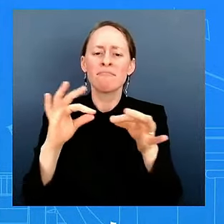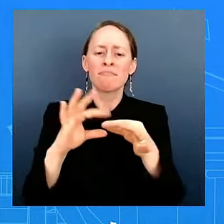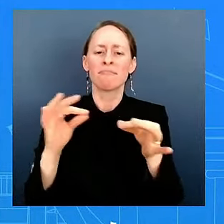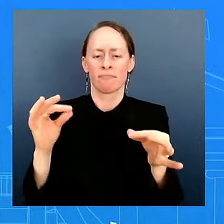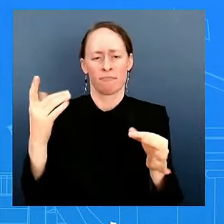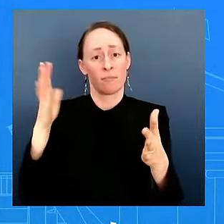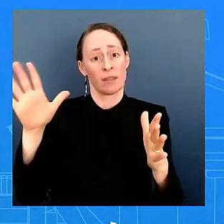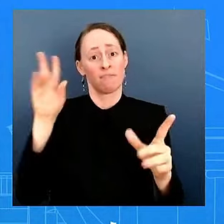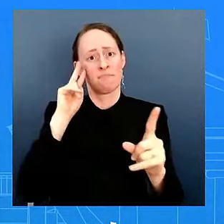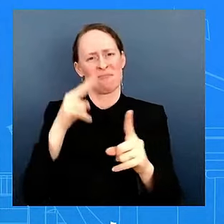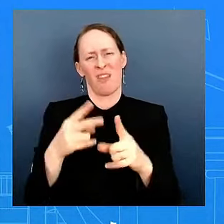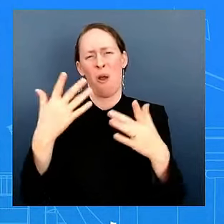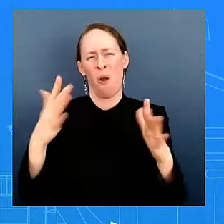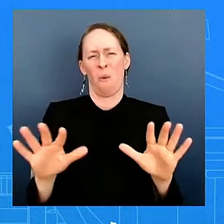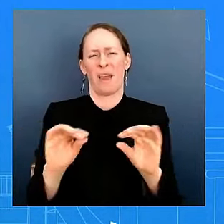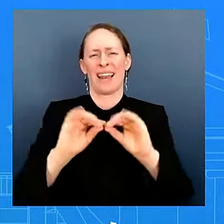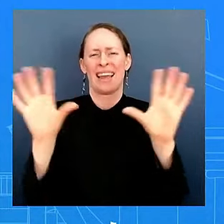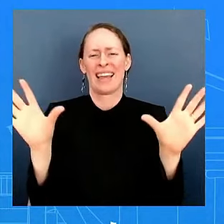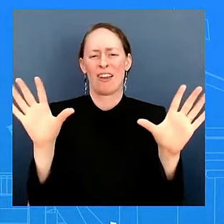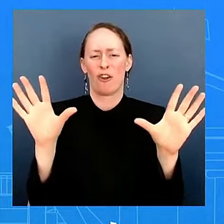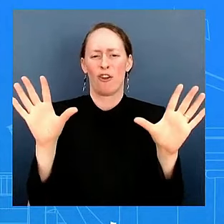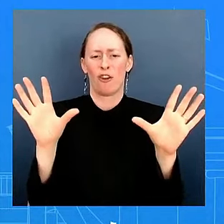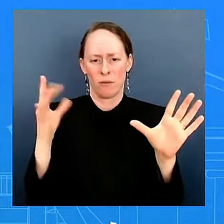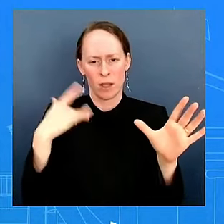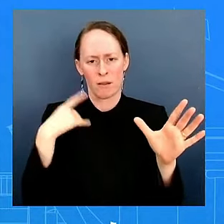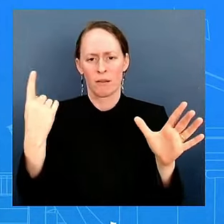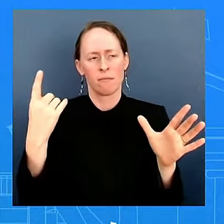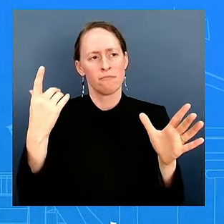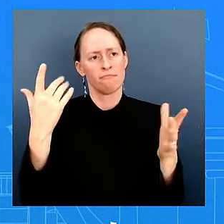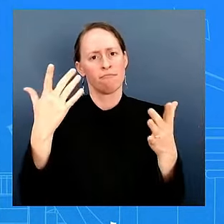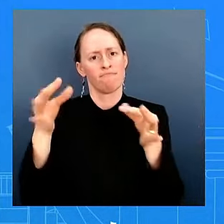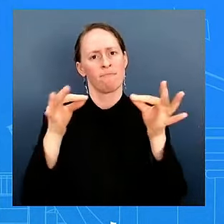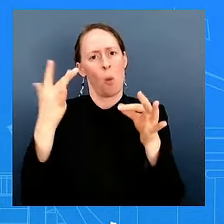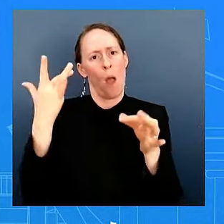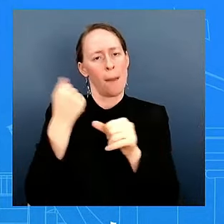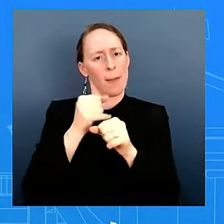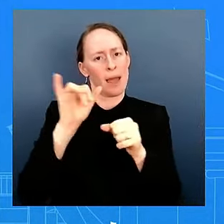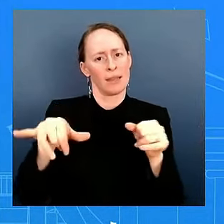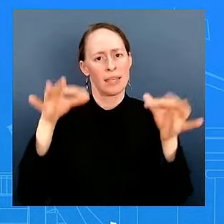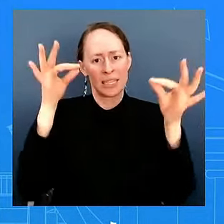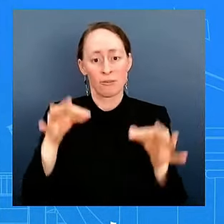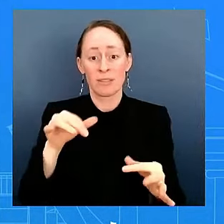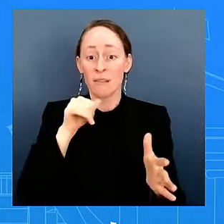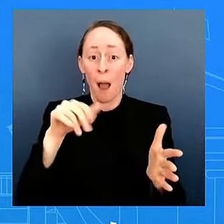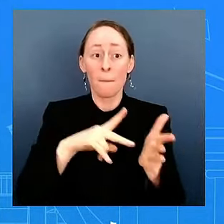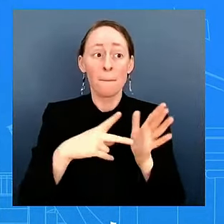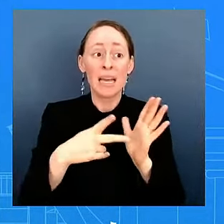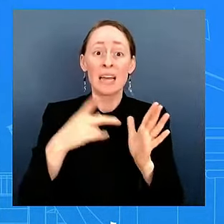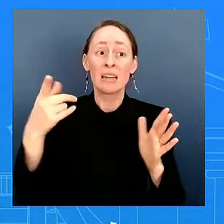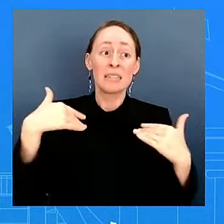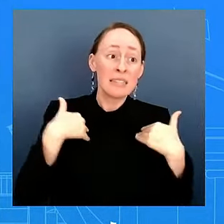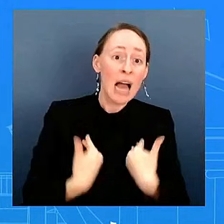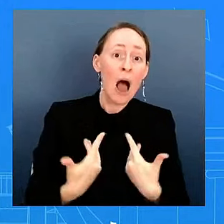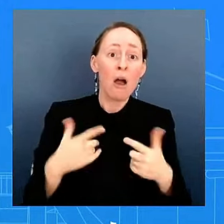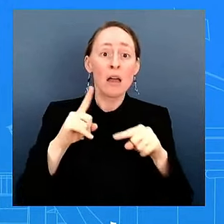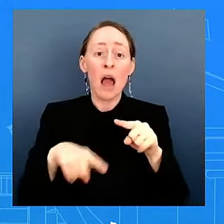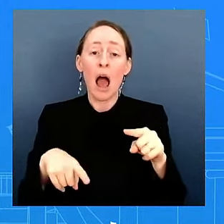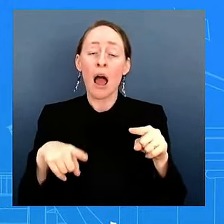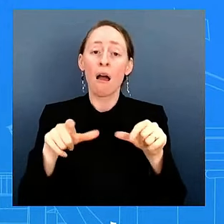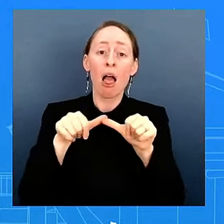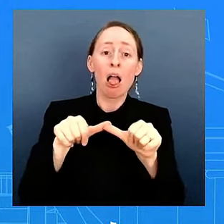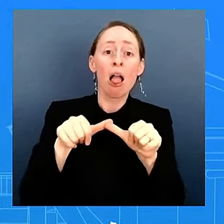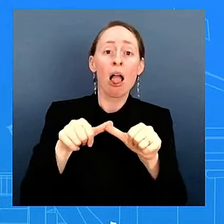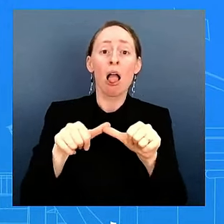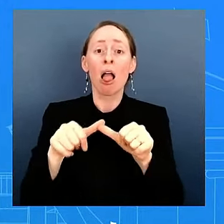to make that decision. But it certainly was not about stamina. He believed that he could have continued to do this job another